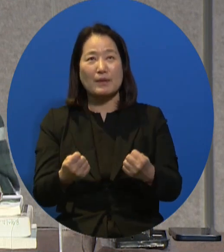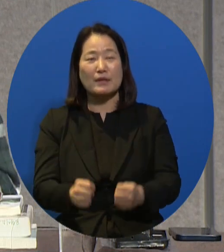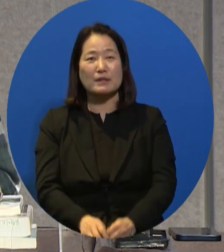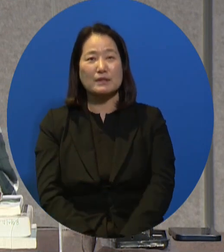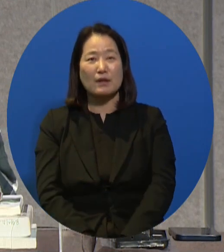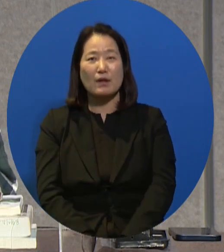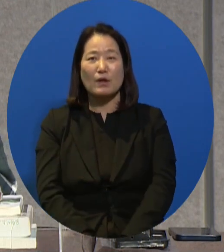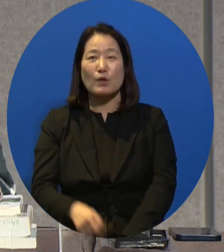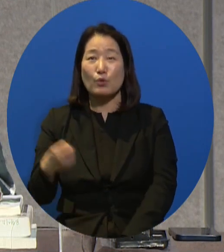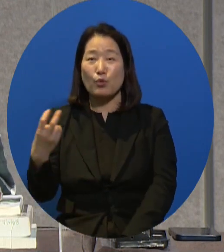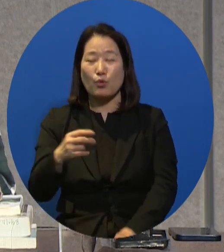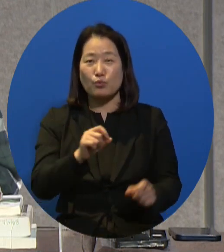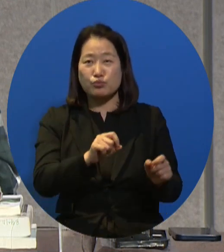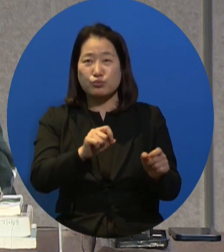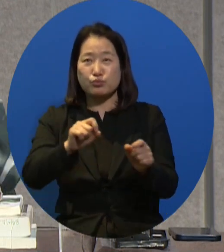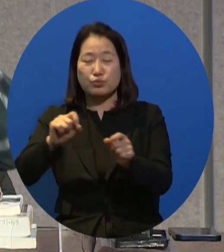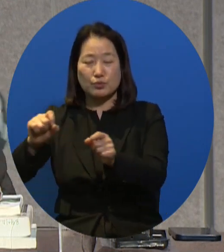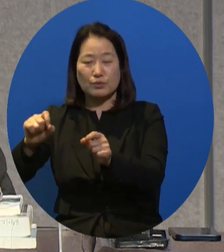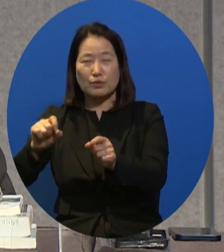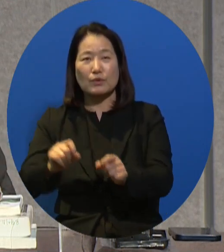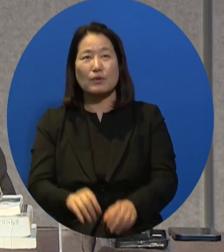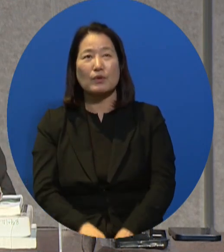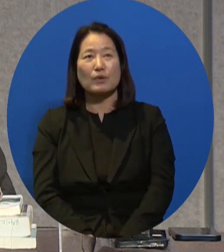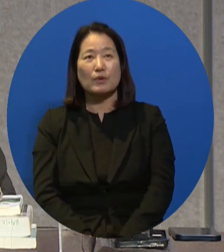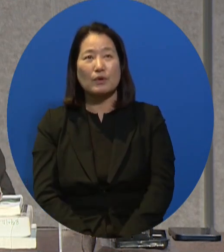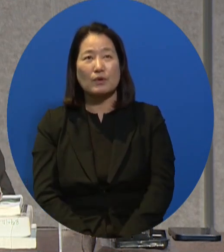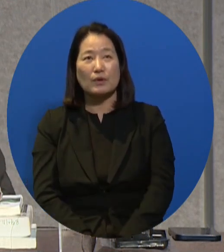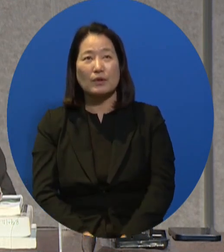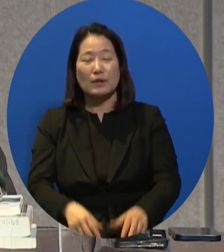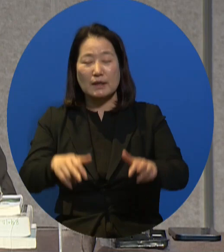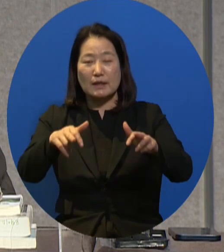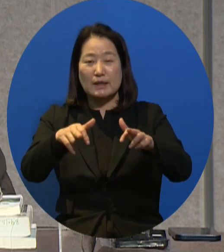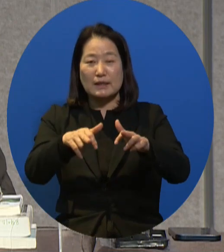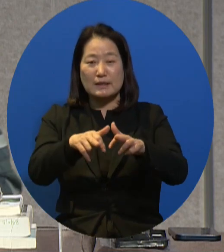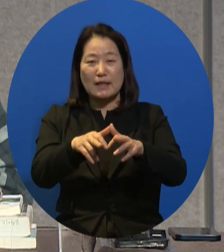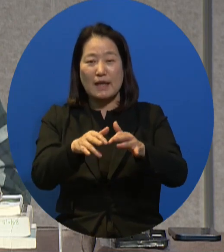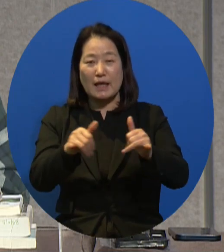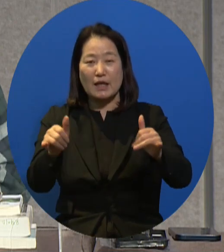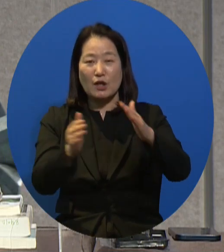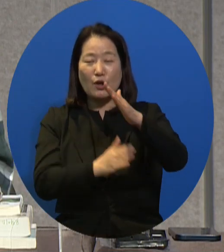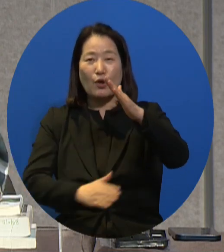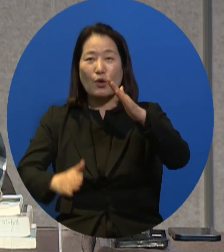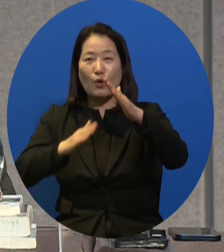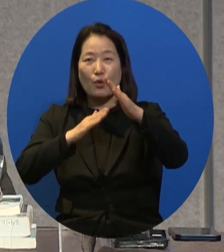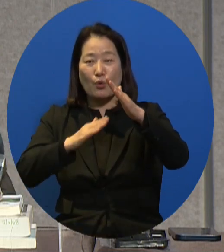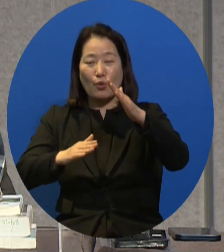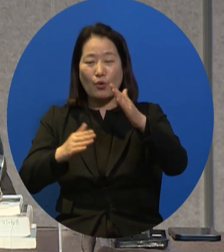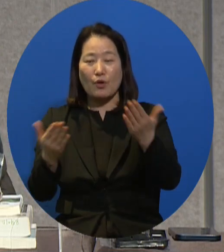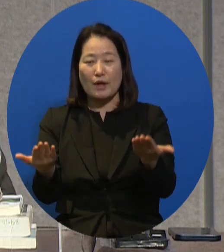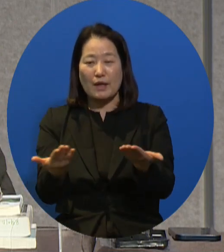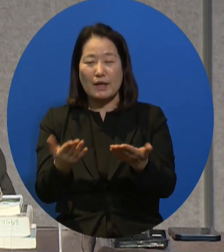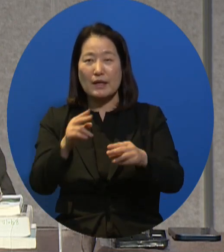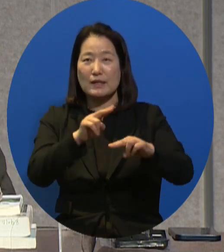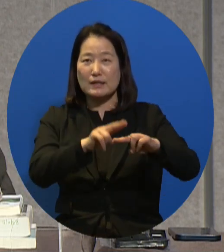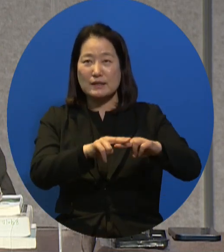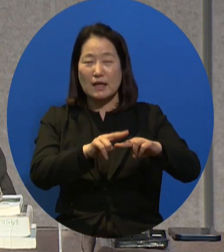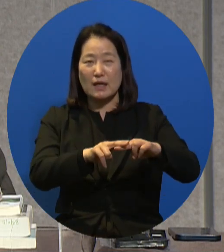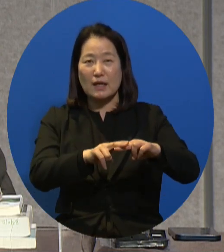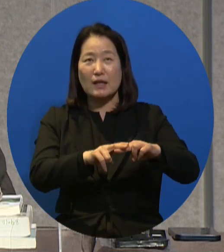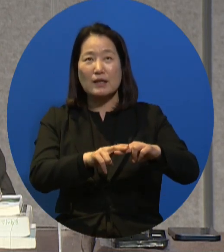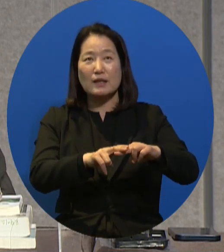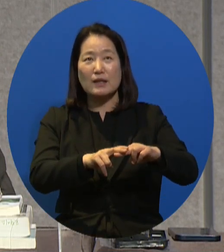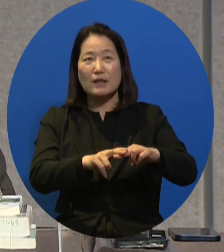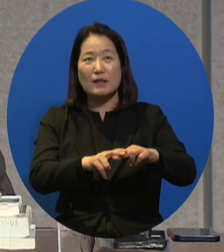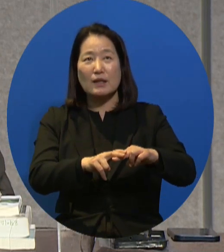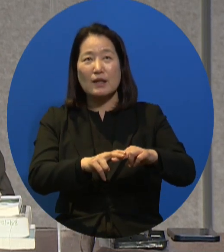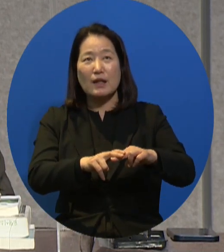come to pass or even if they did, they came to pass a little bit later on. Not just when it comes to public citizen